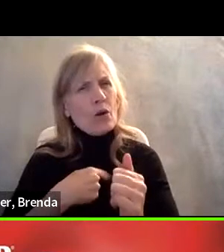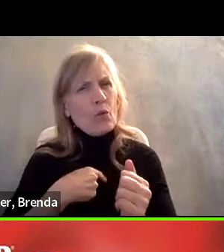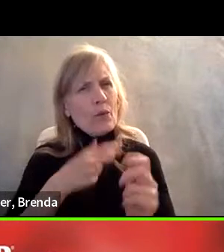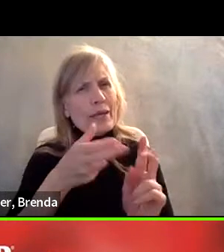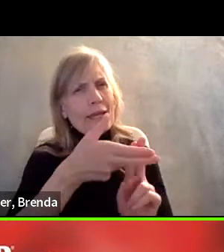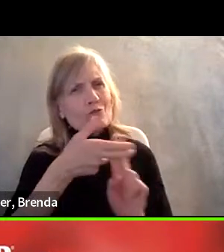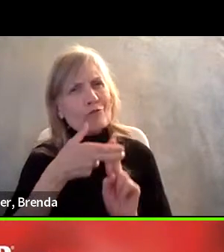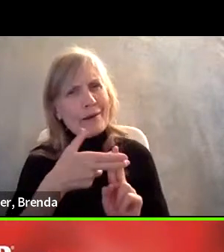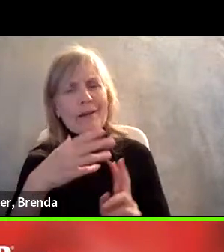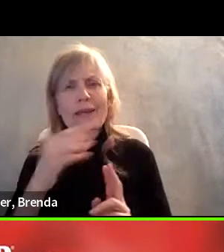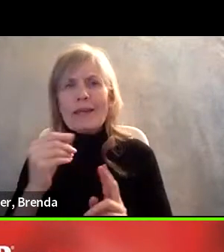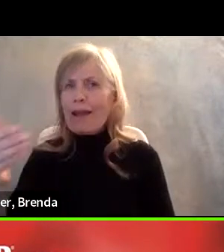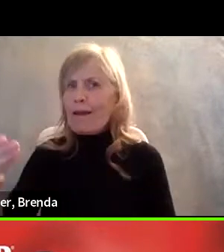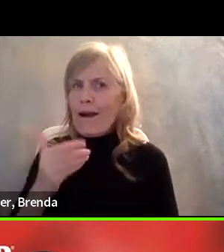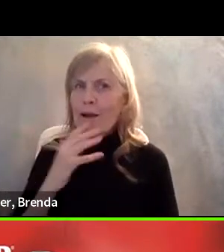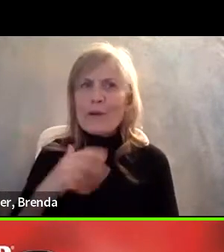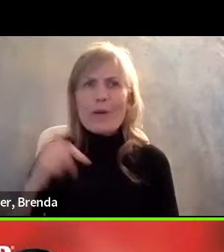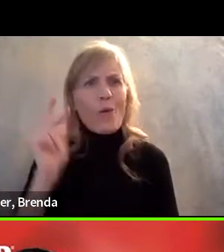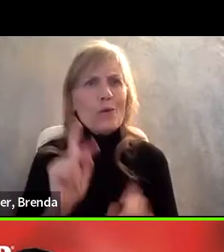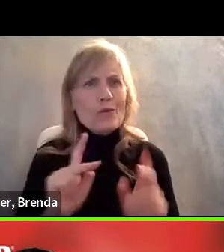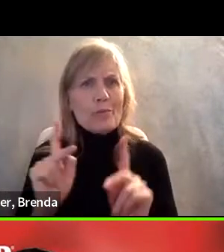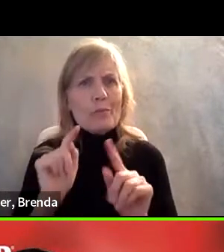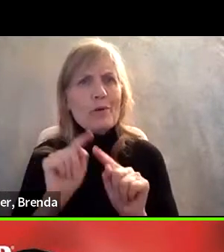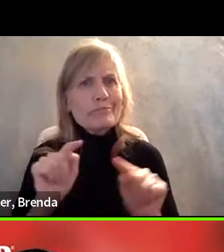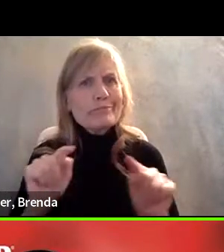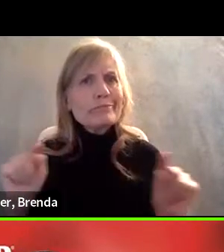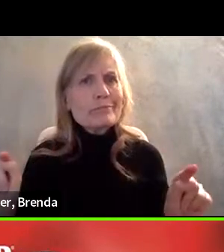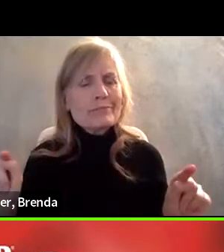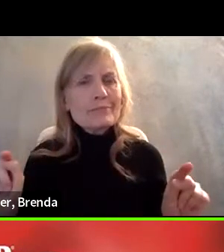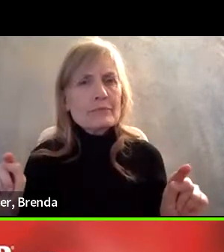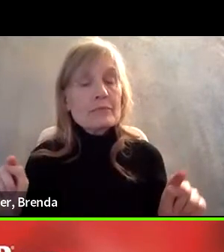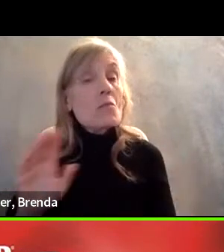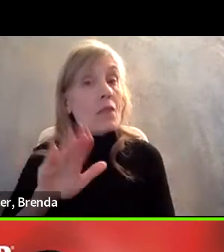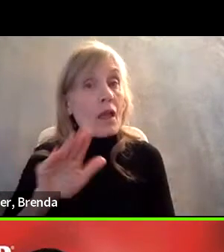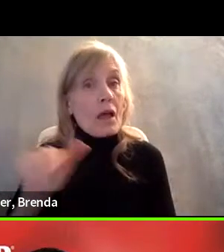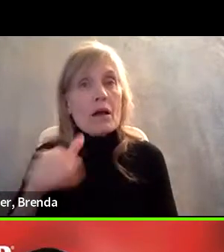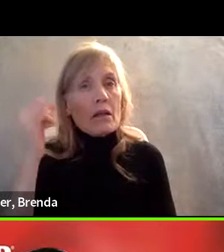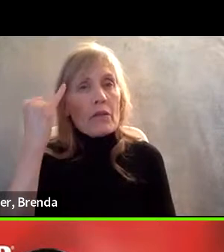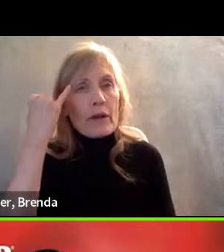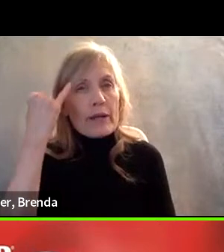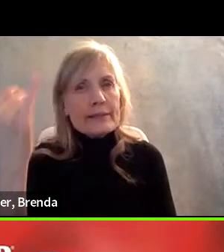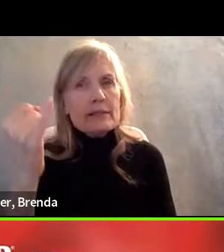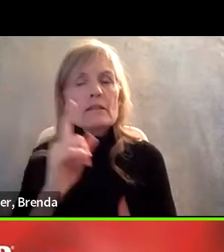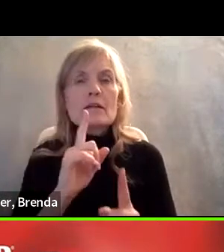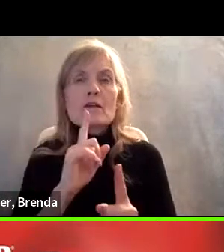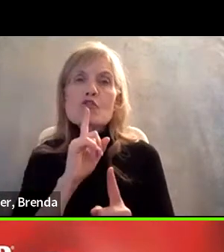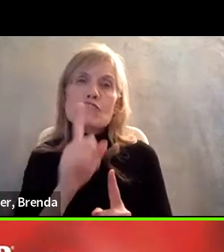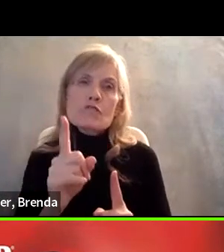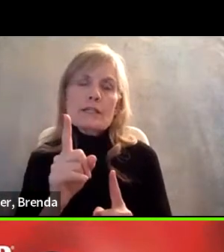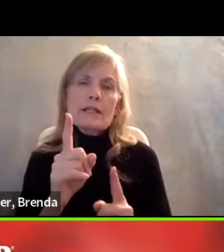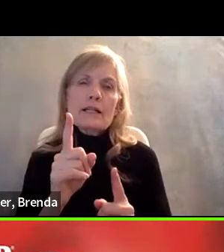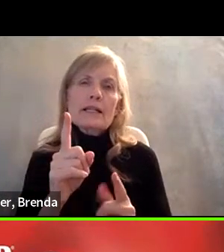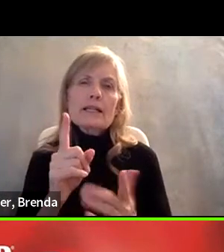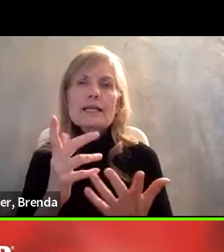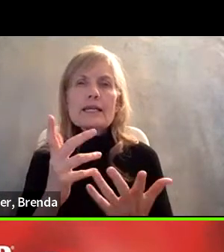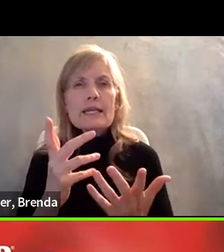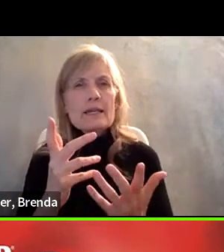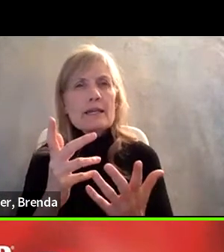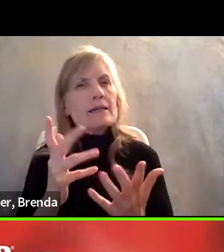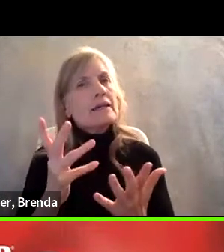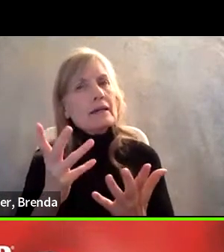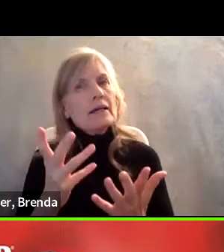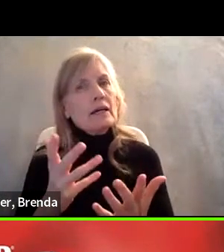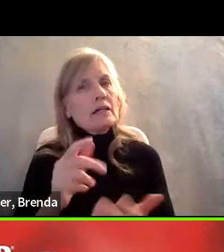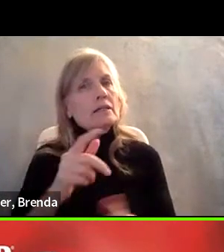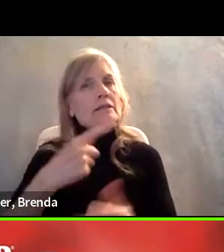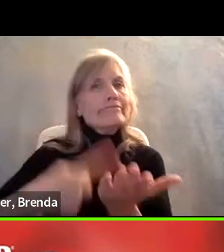workers. Um, speaking of the hiring process, another thing you can do is really to drive awareness of this topic with your hiring